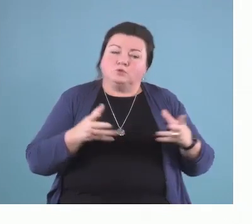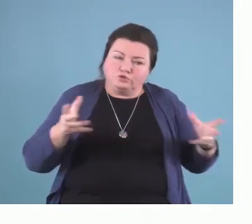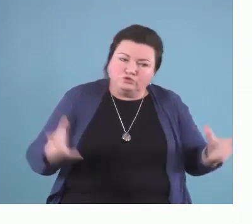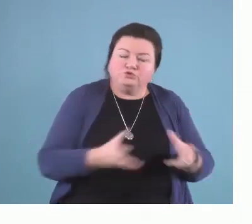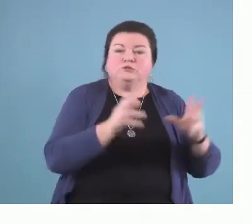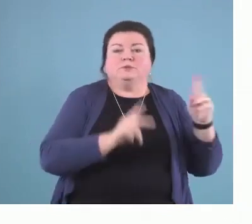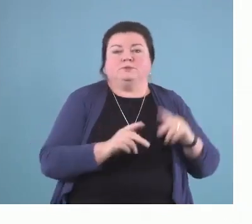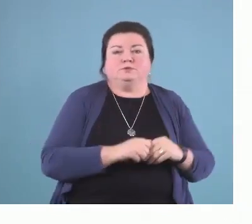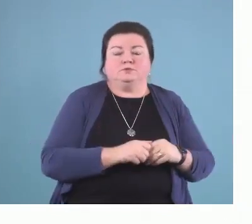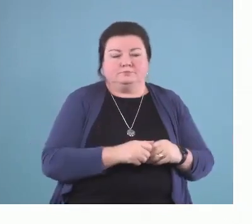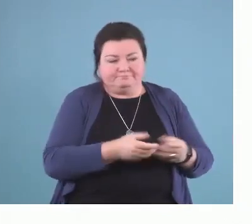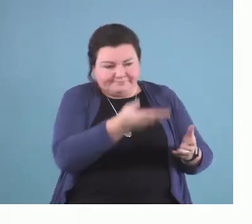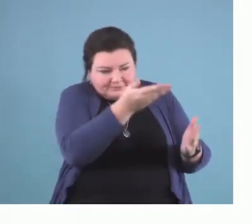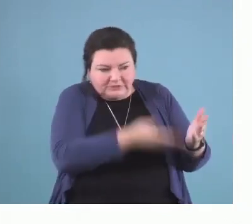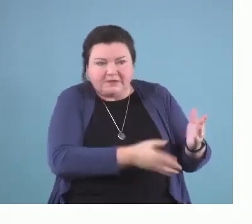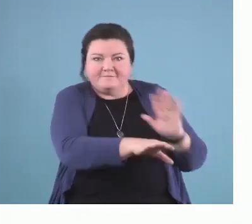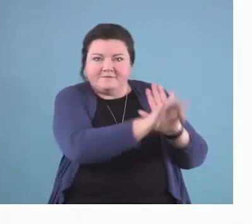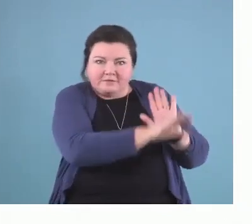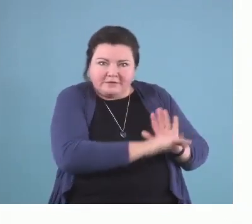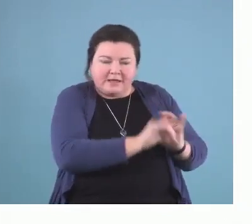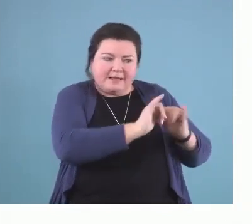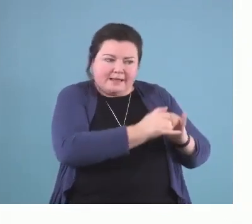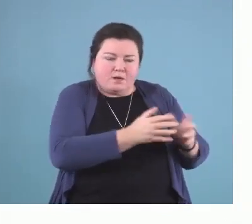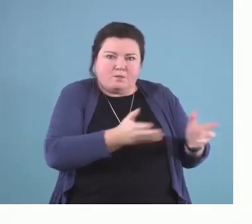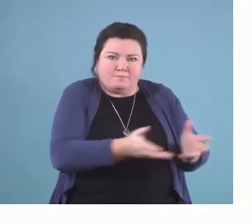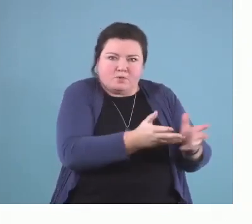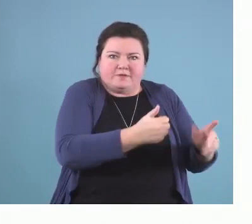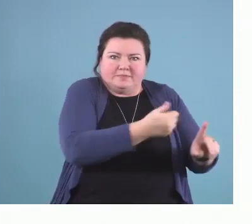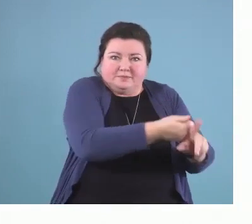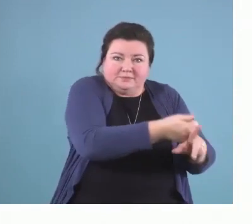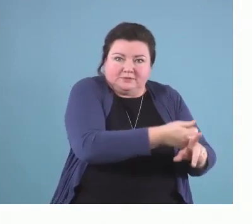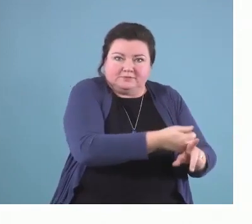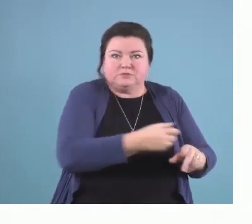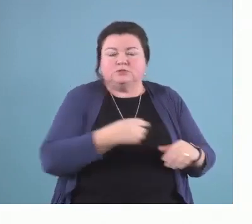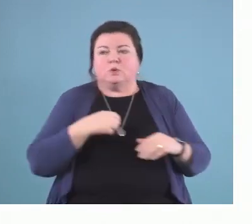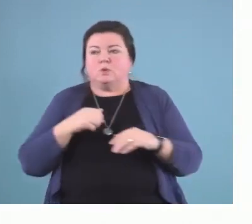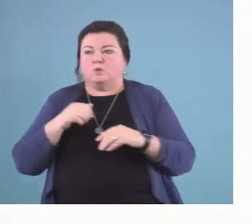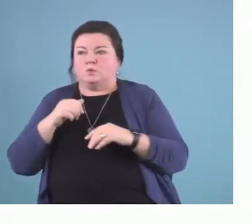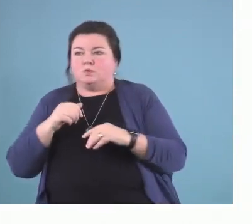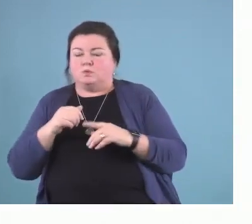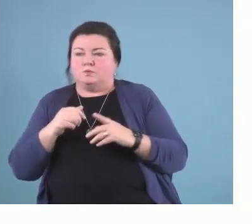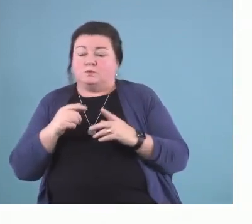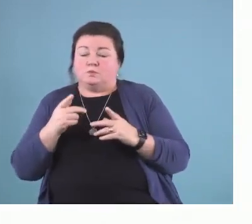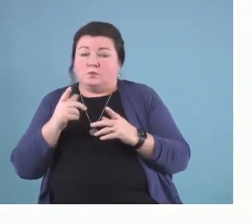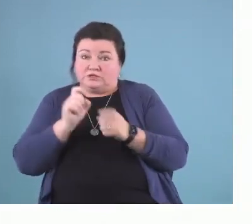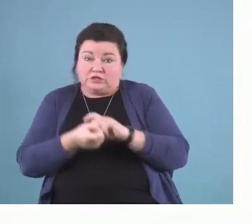away from being amotivated, so not having any motivation,